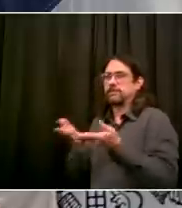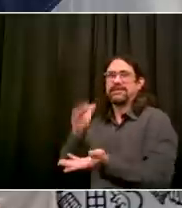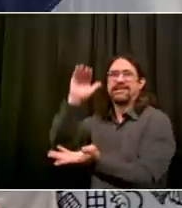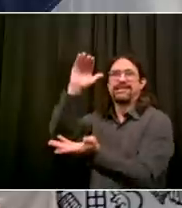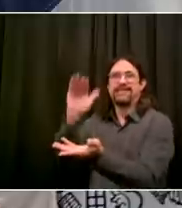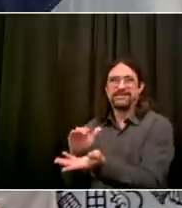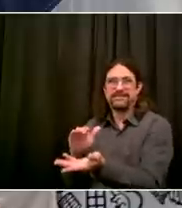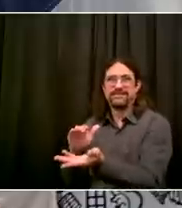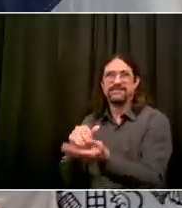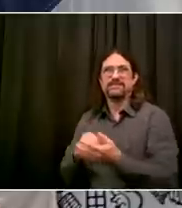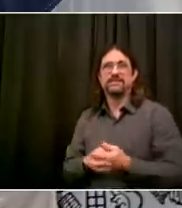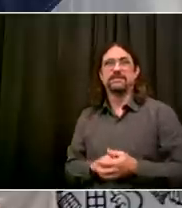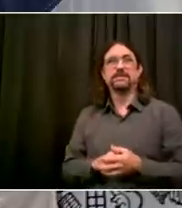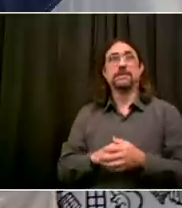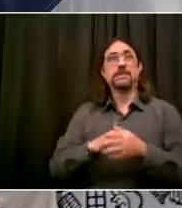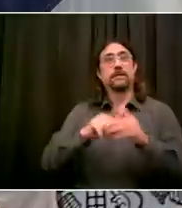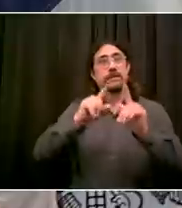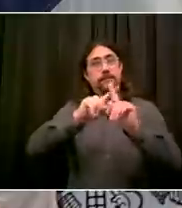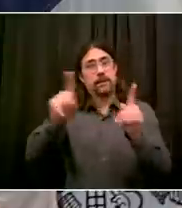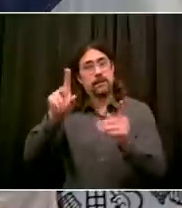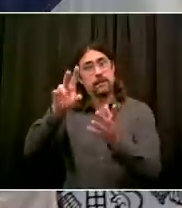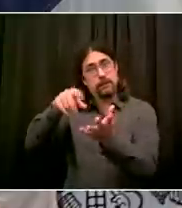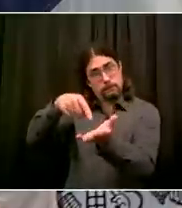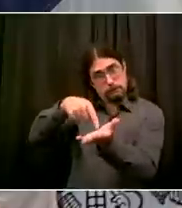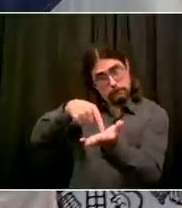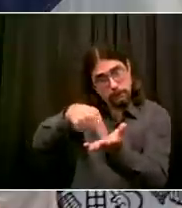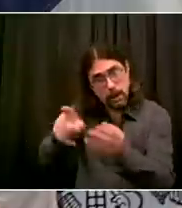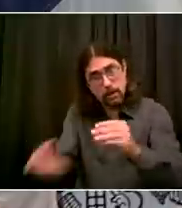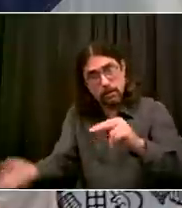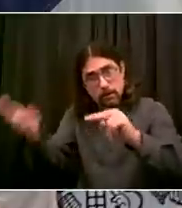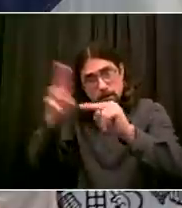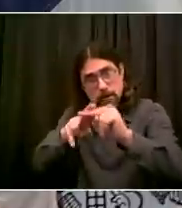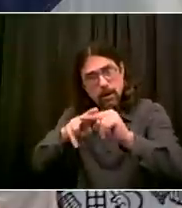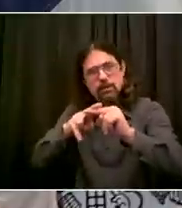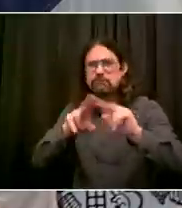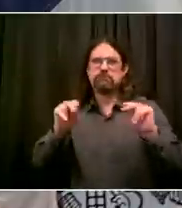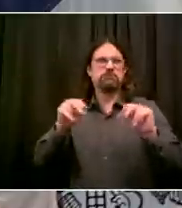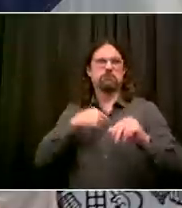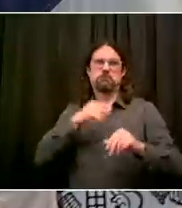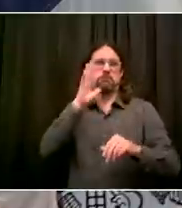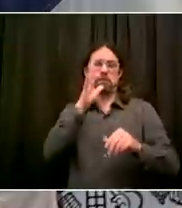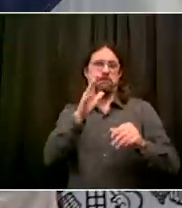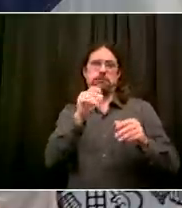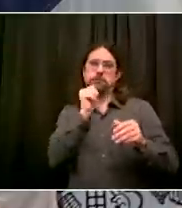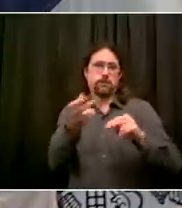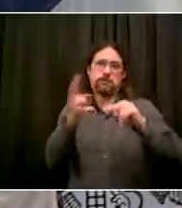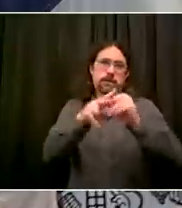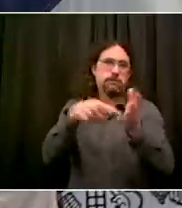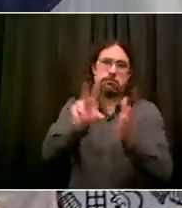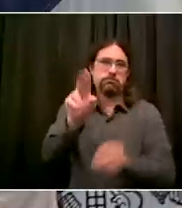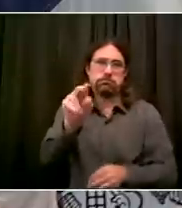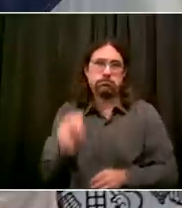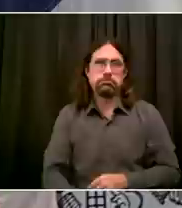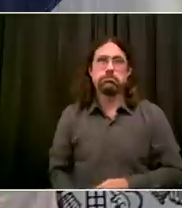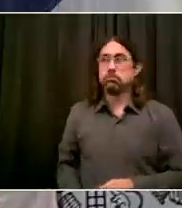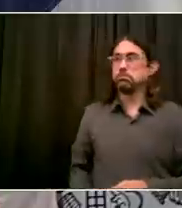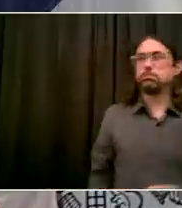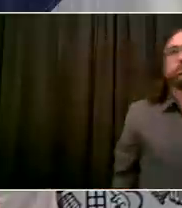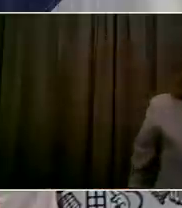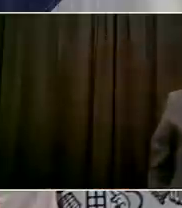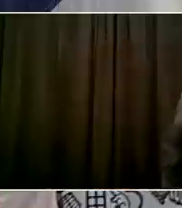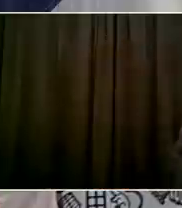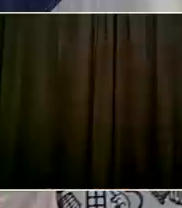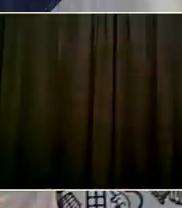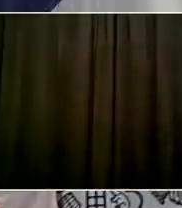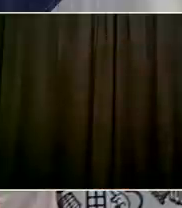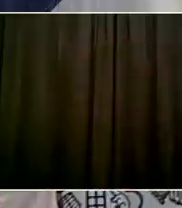Thanks. Thank you. You were asked a rather incomplete question last week about development and if Democrats were